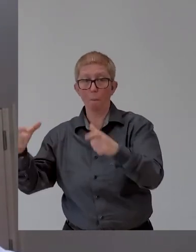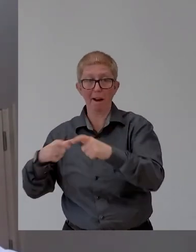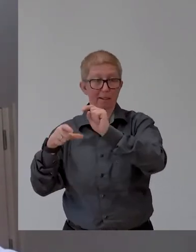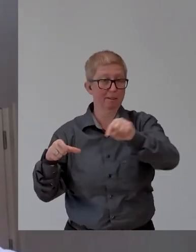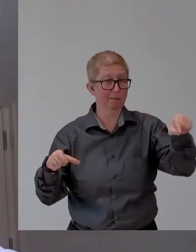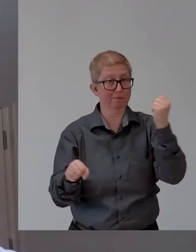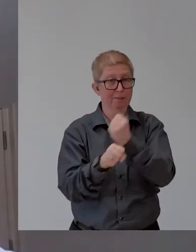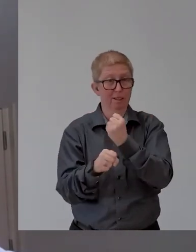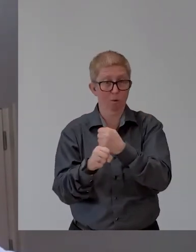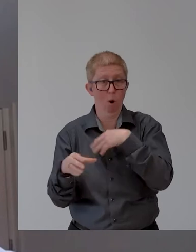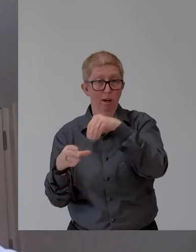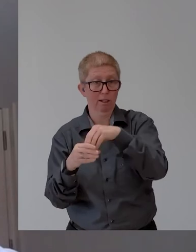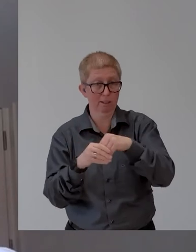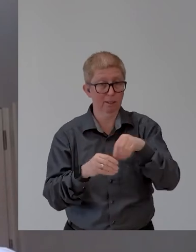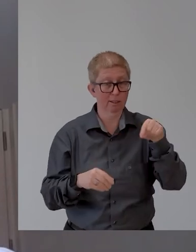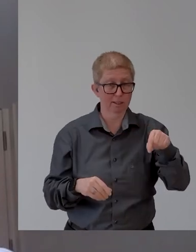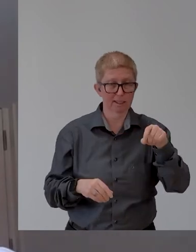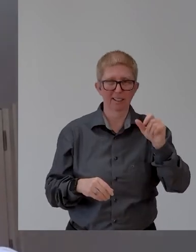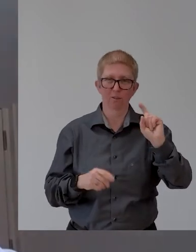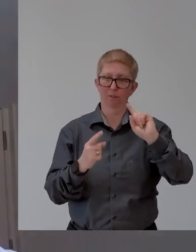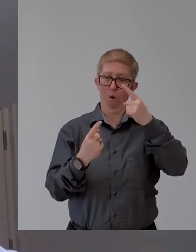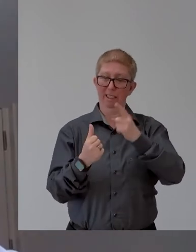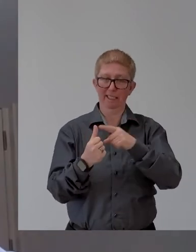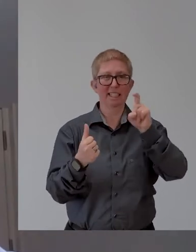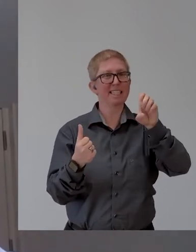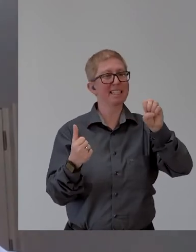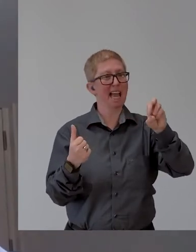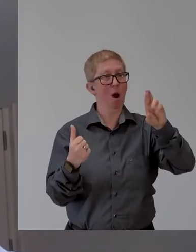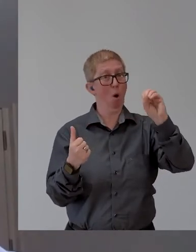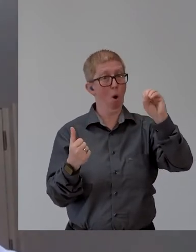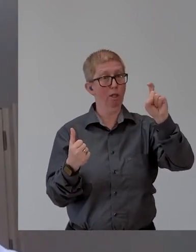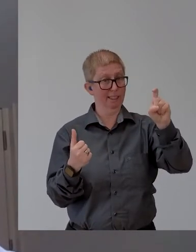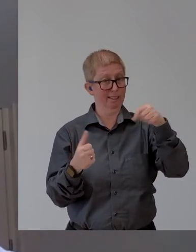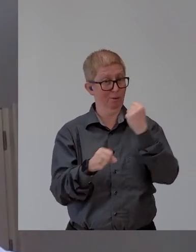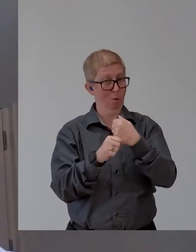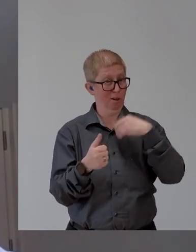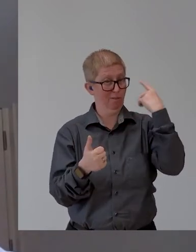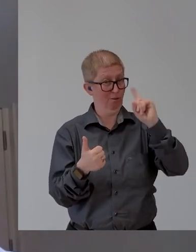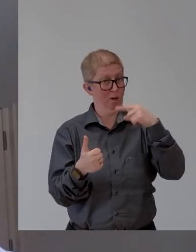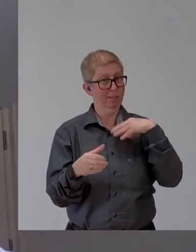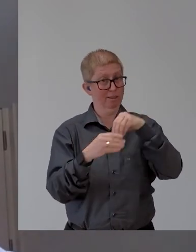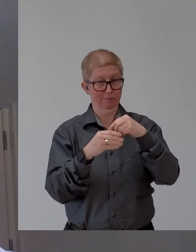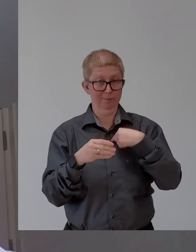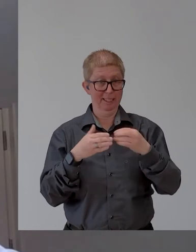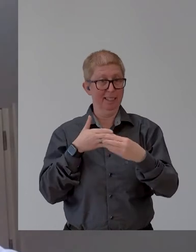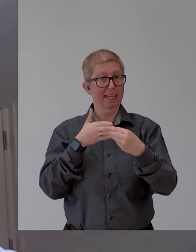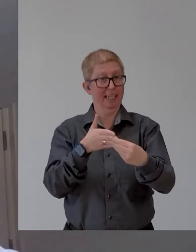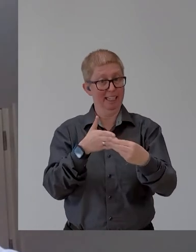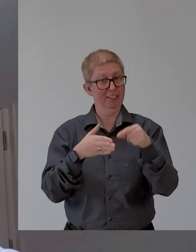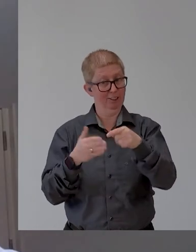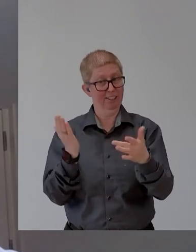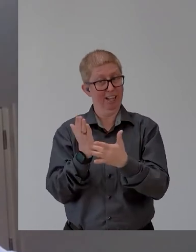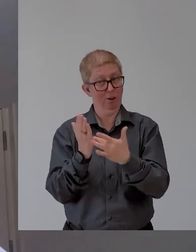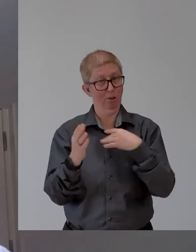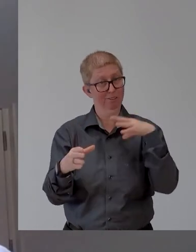back in the eighties was arguably the leading technology company. Um, I spent